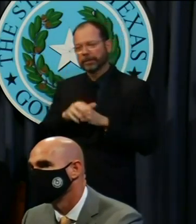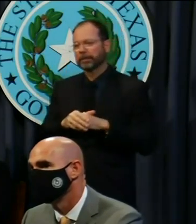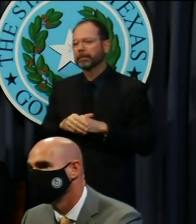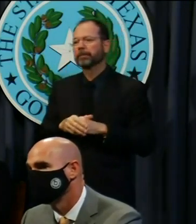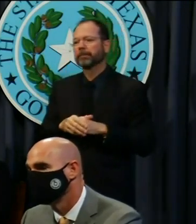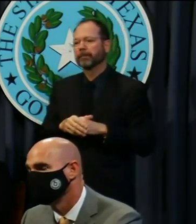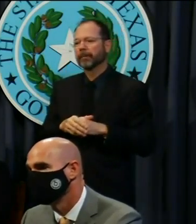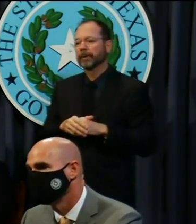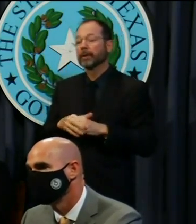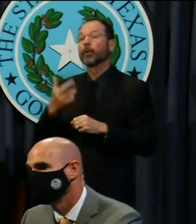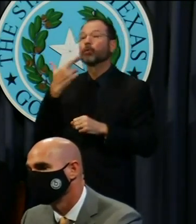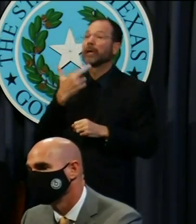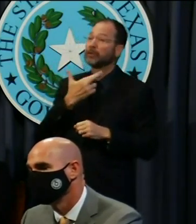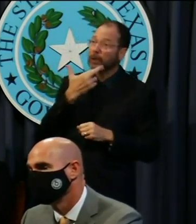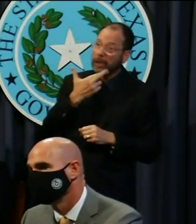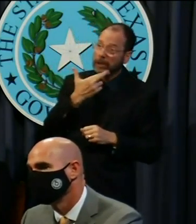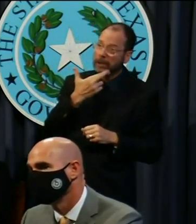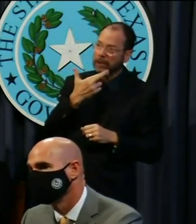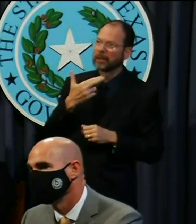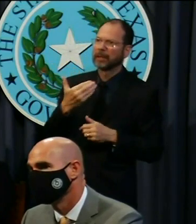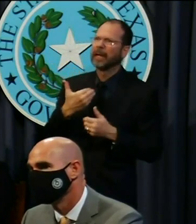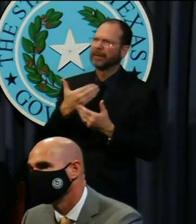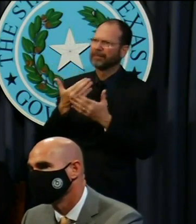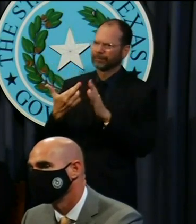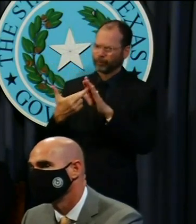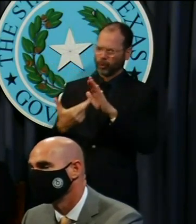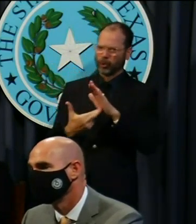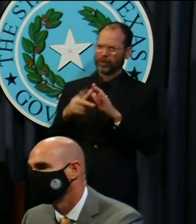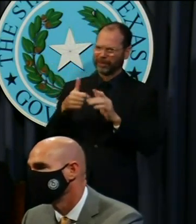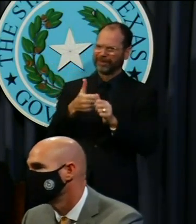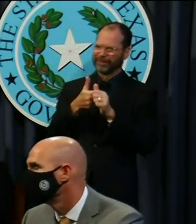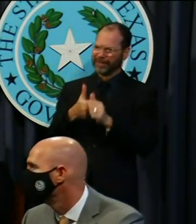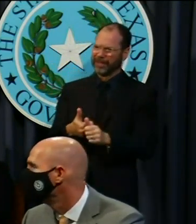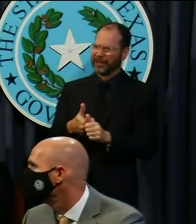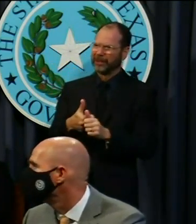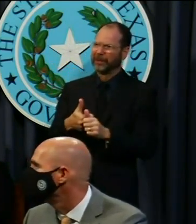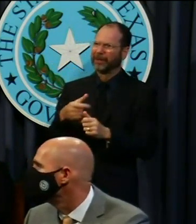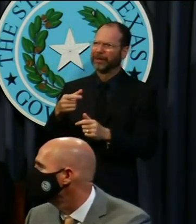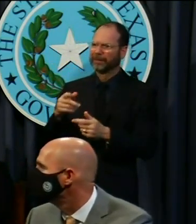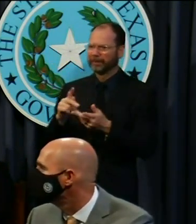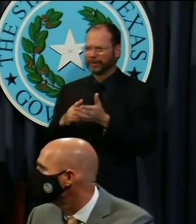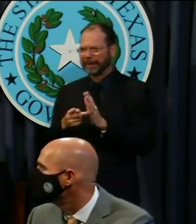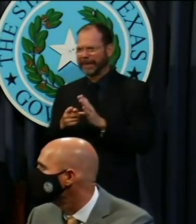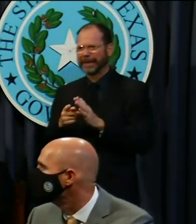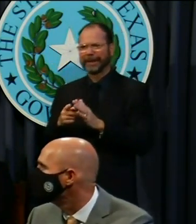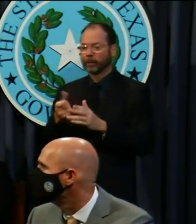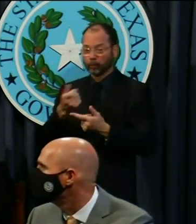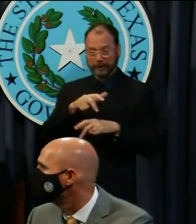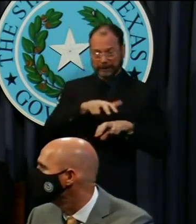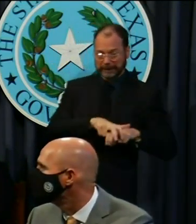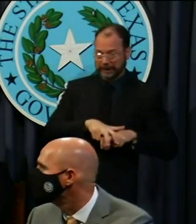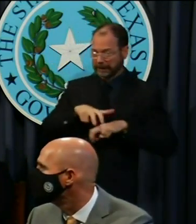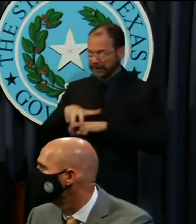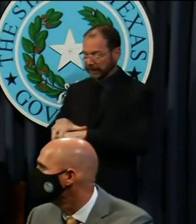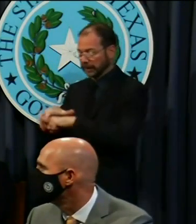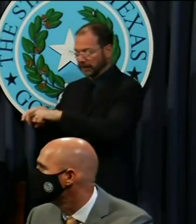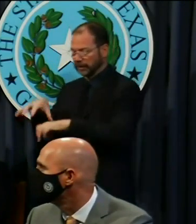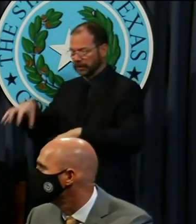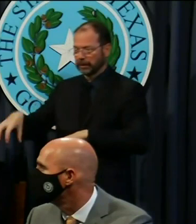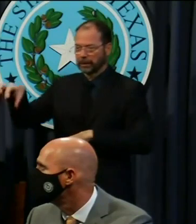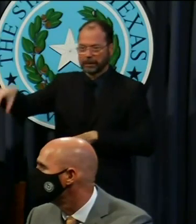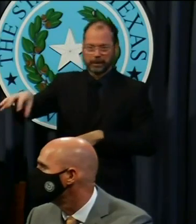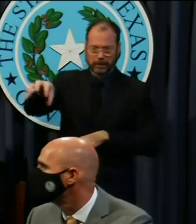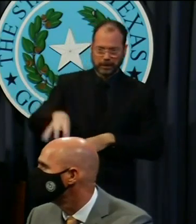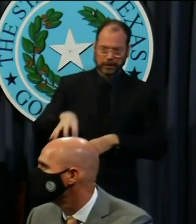and that is that restaurants have certain protocols that require their patrons to be seated. Remember that if